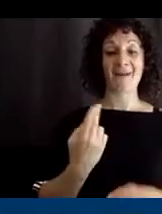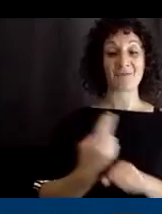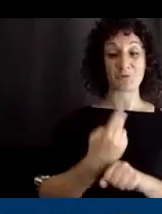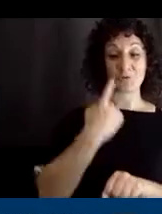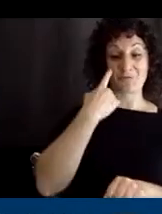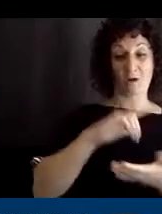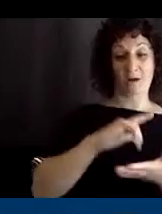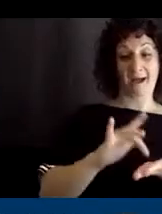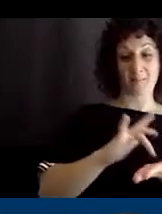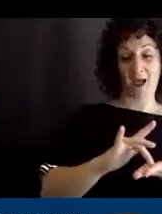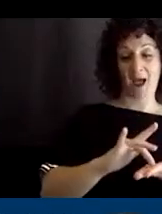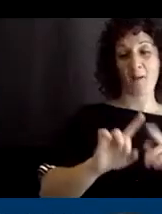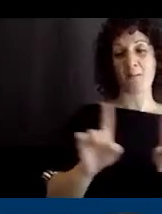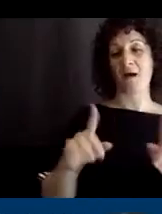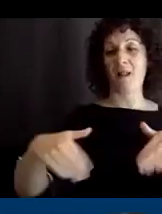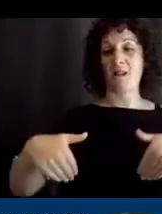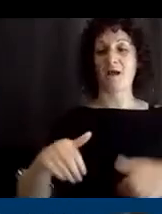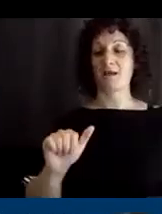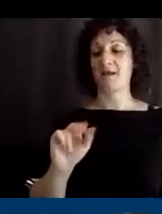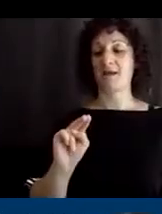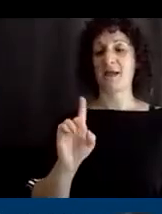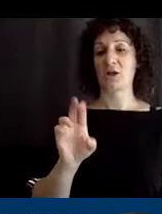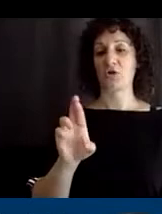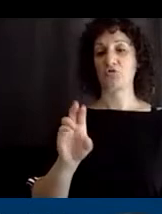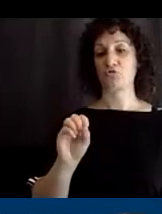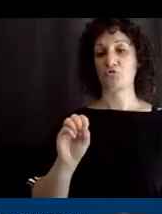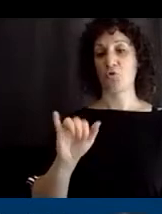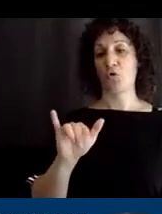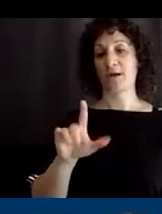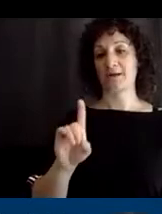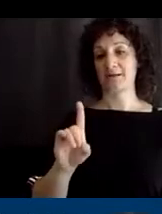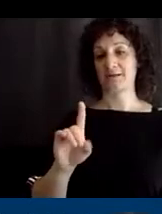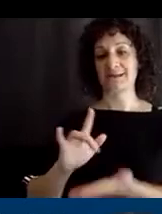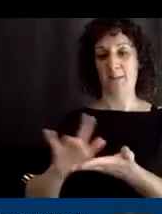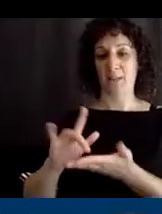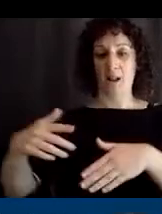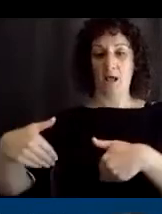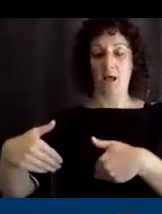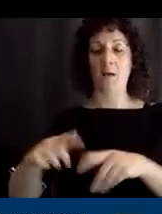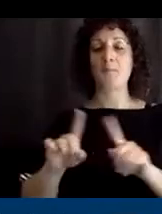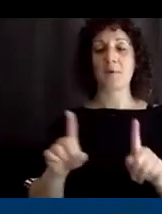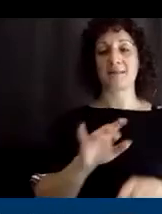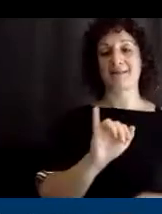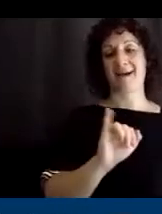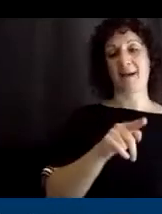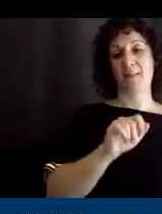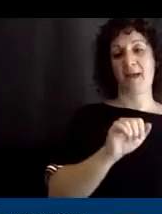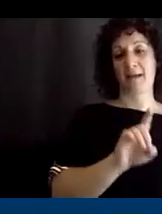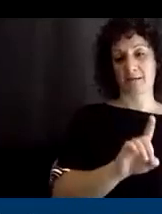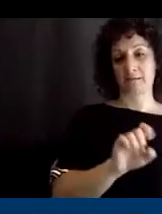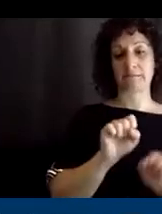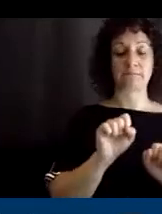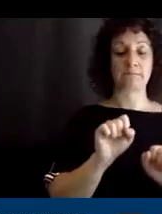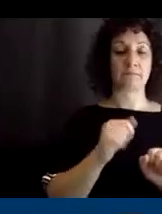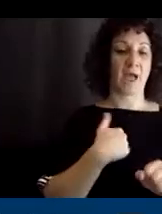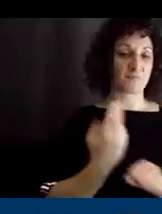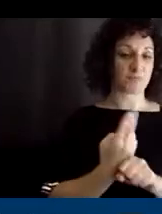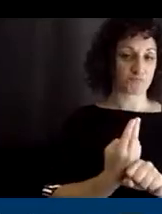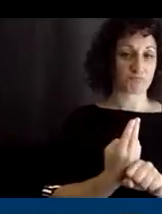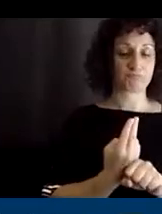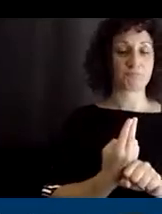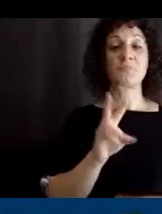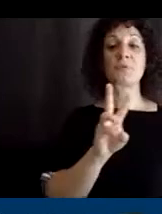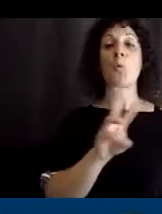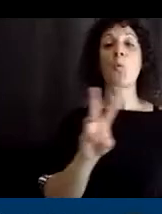used it with an Android based tablet, but it works really well with the iPad. It did say on the website that it is, um,